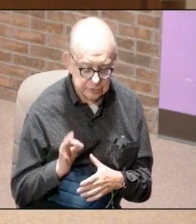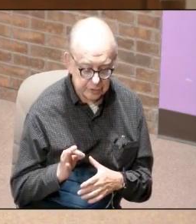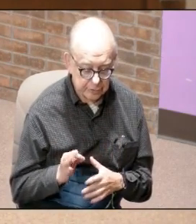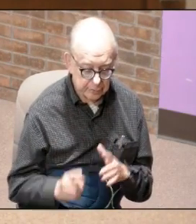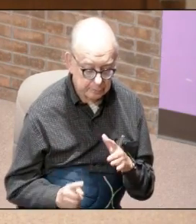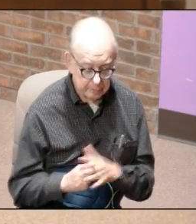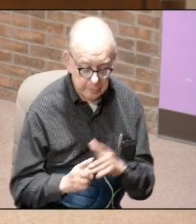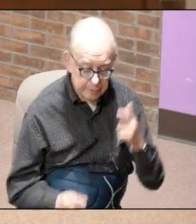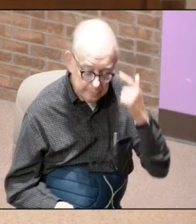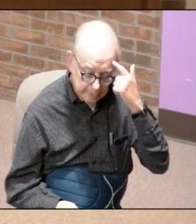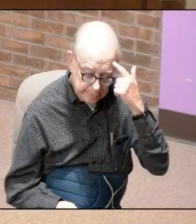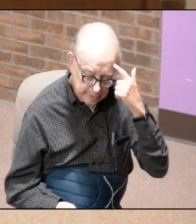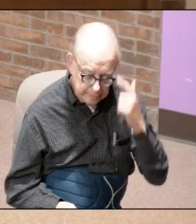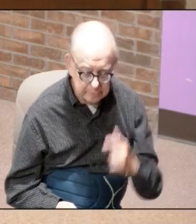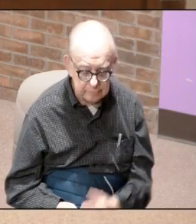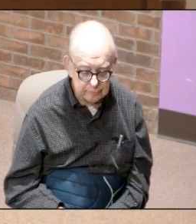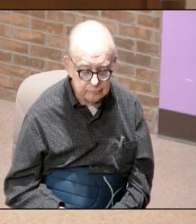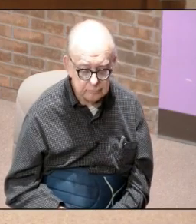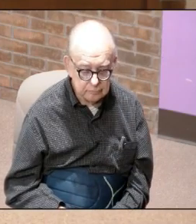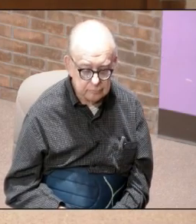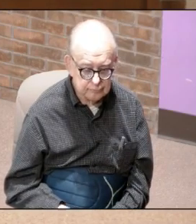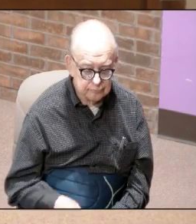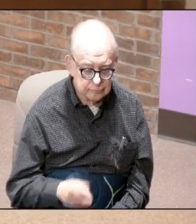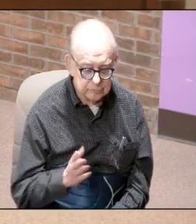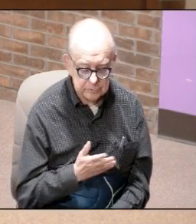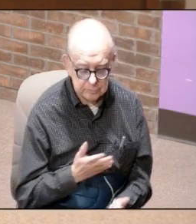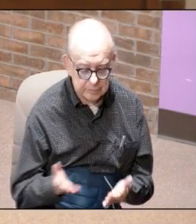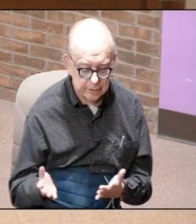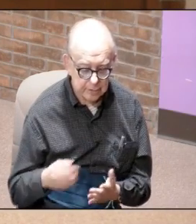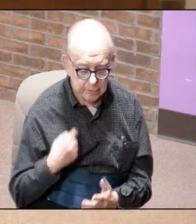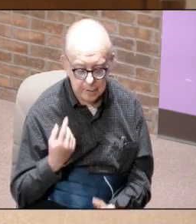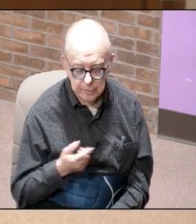it to my mind God brings it to my lips